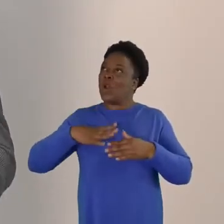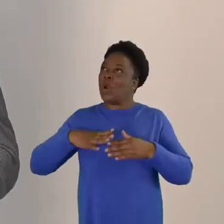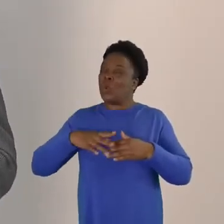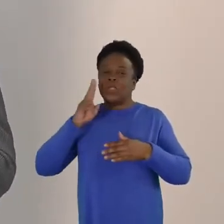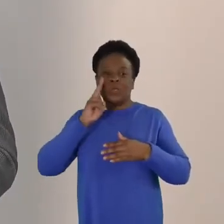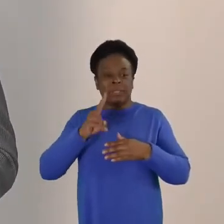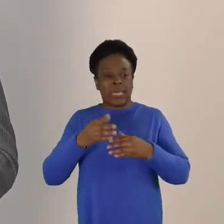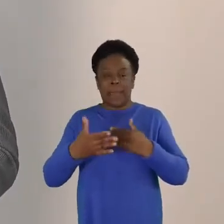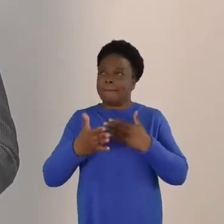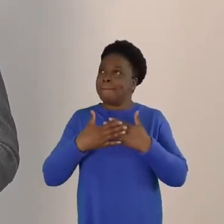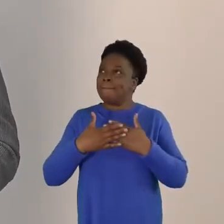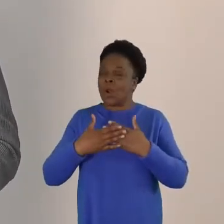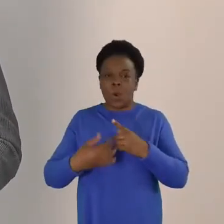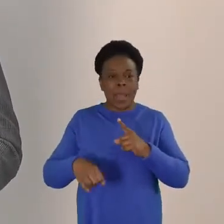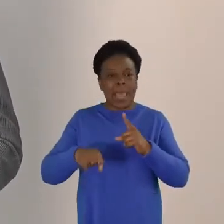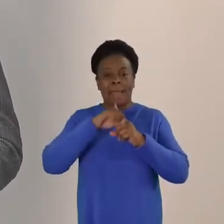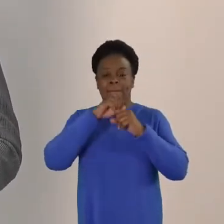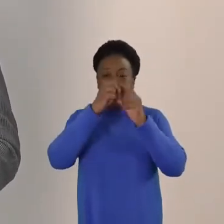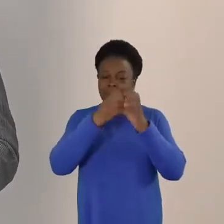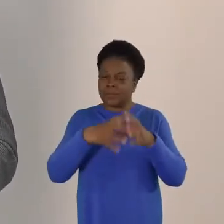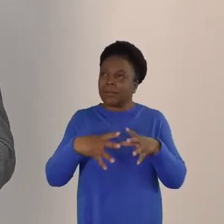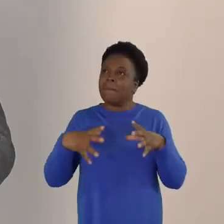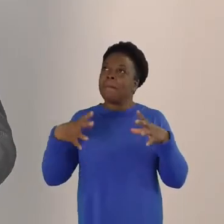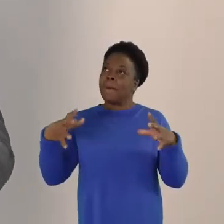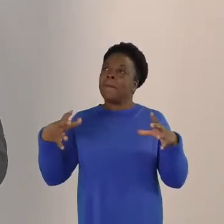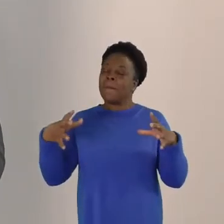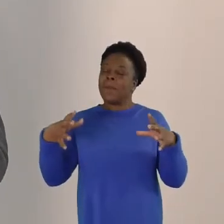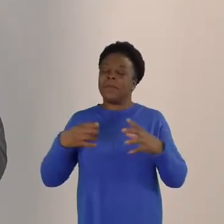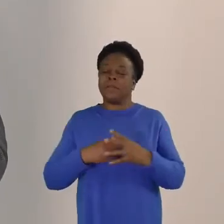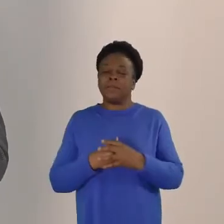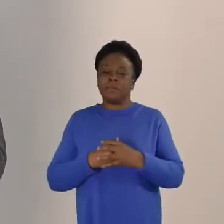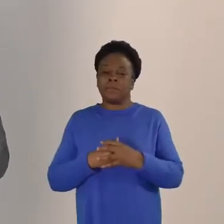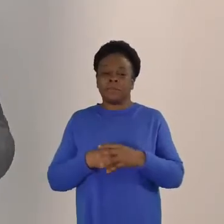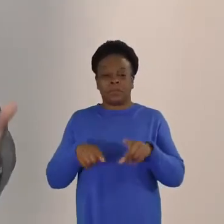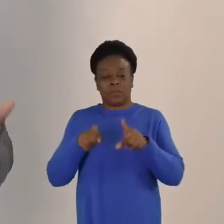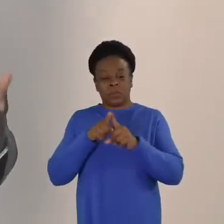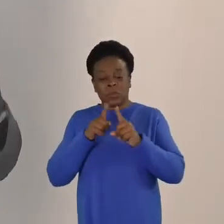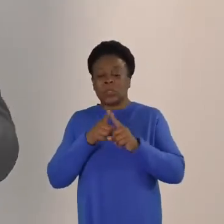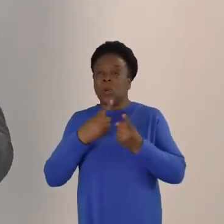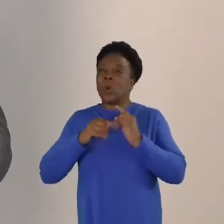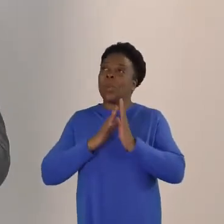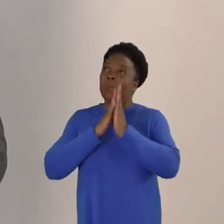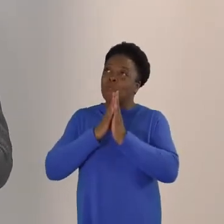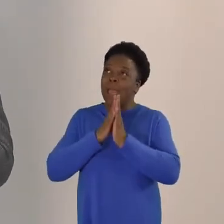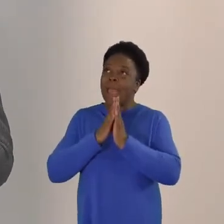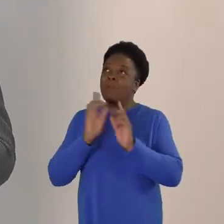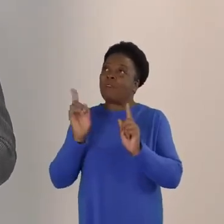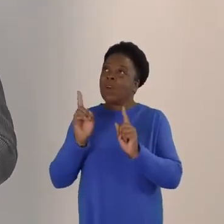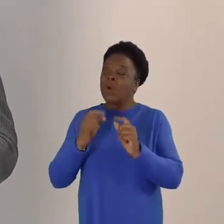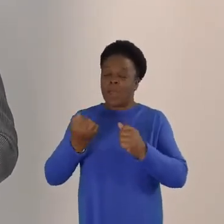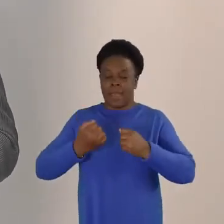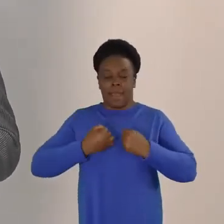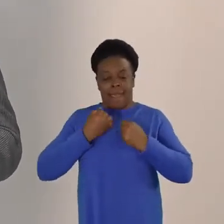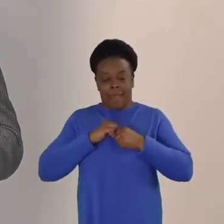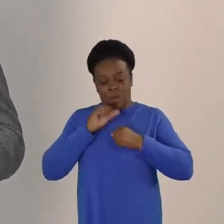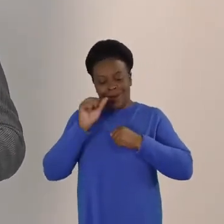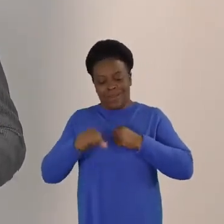And as we've been invited by them to join with the premier of the new strategy, Lord, we pray that we would be inspired,